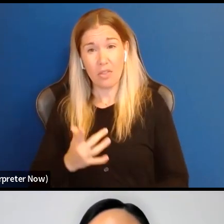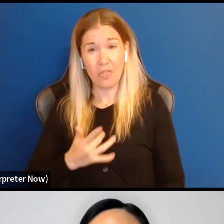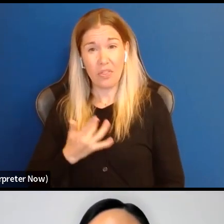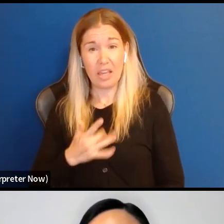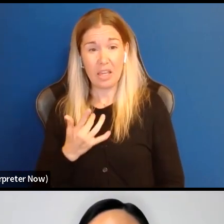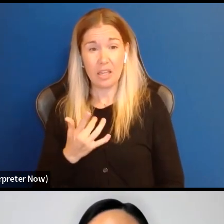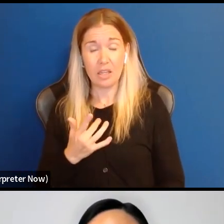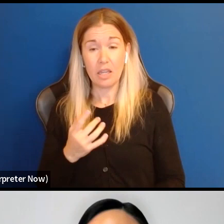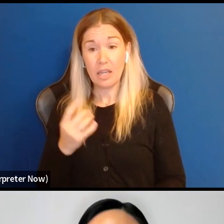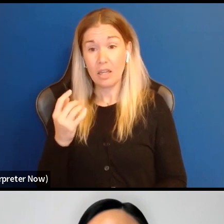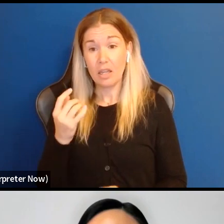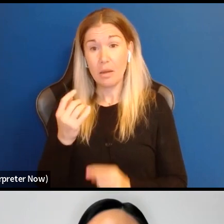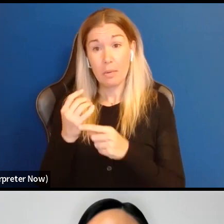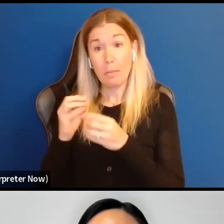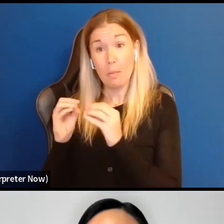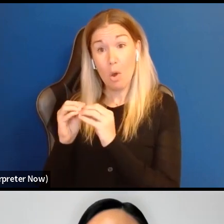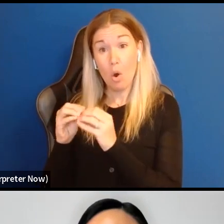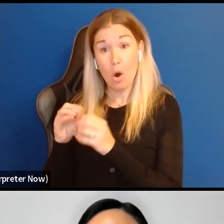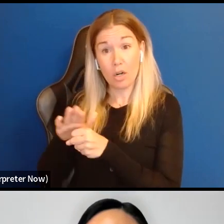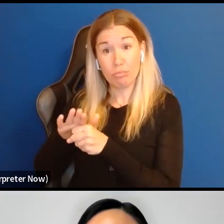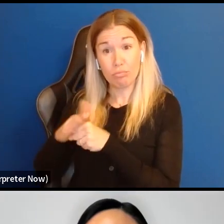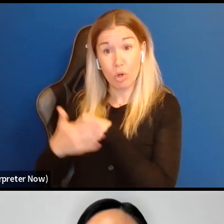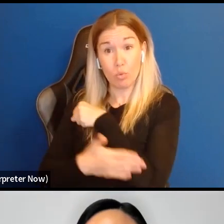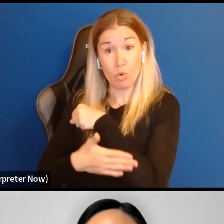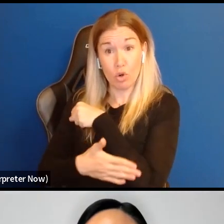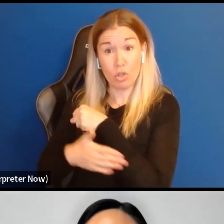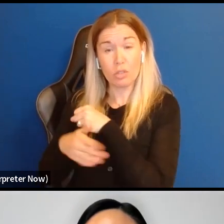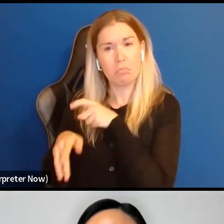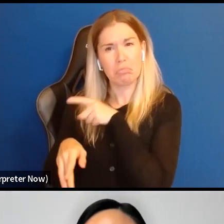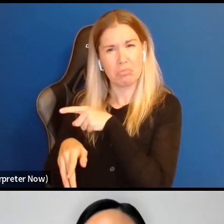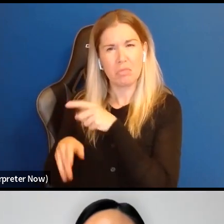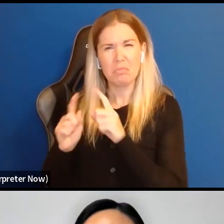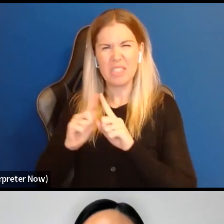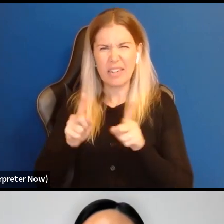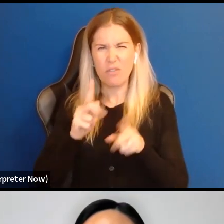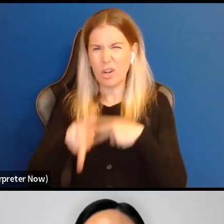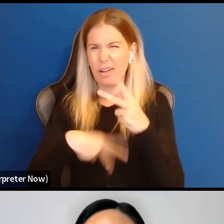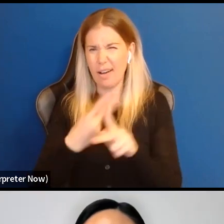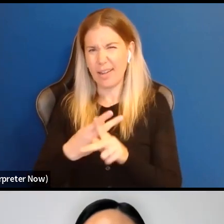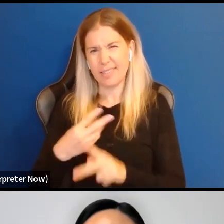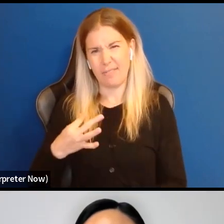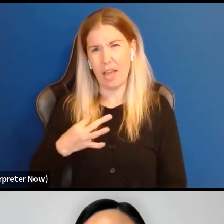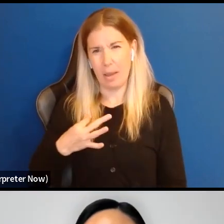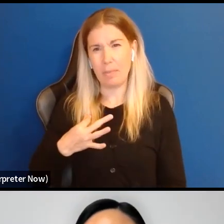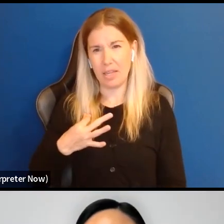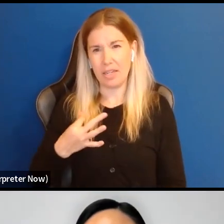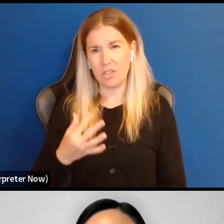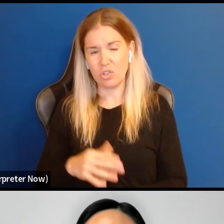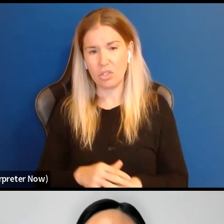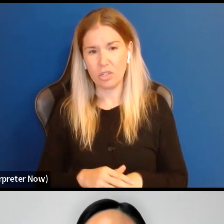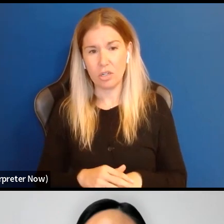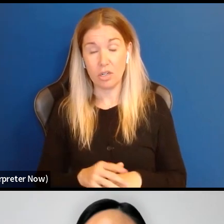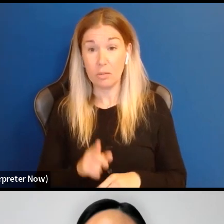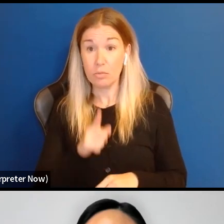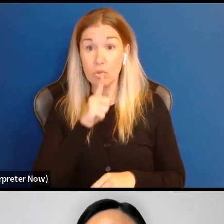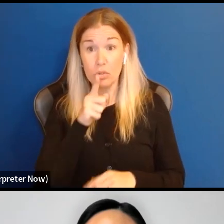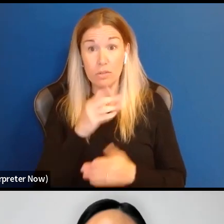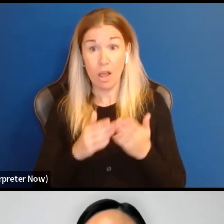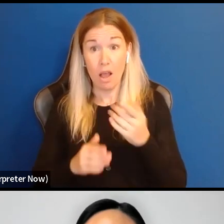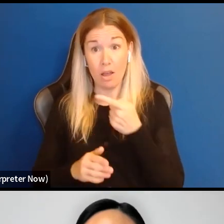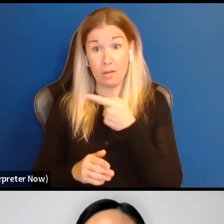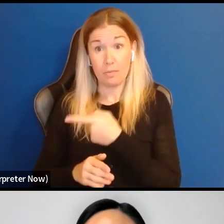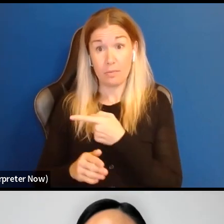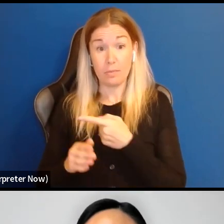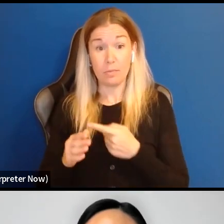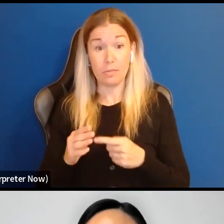rural, I think we'll see different kinds of applications. I think that we'll have some rural grantees that can speak to